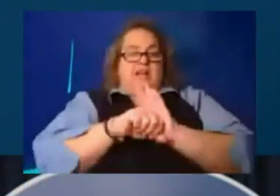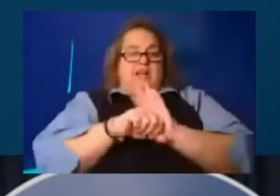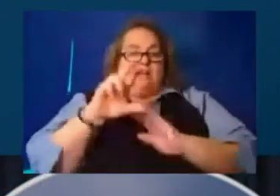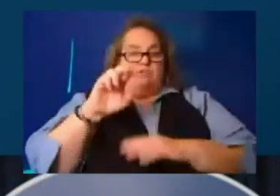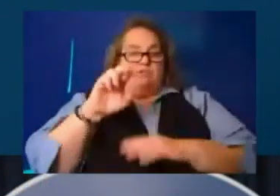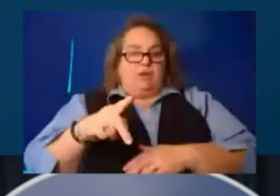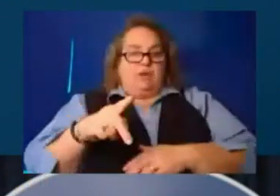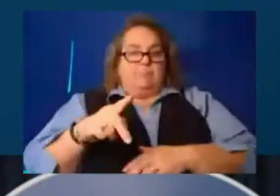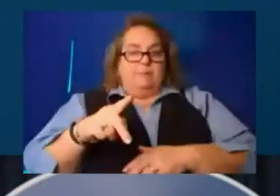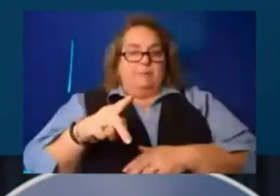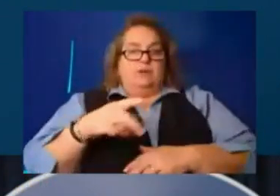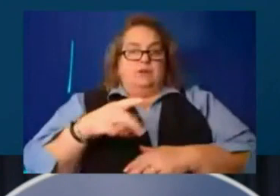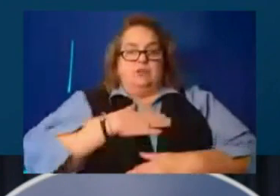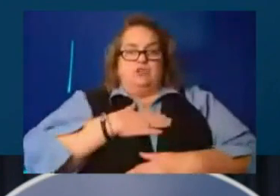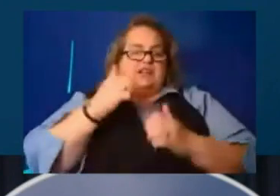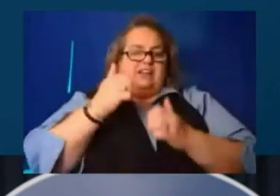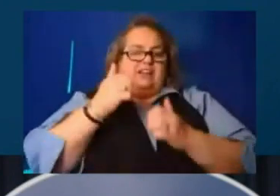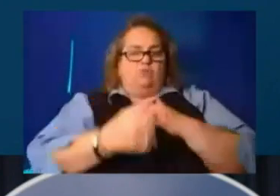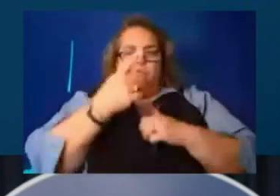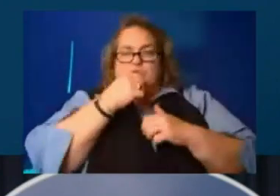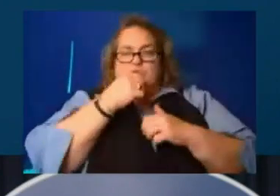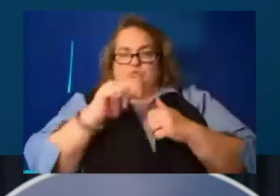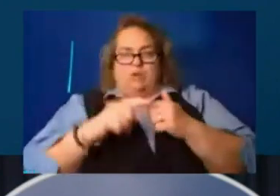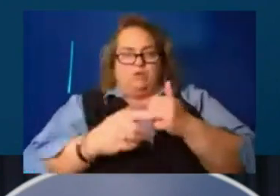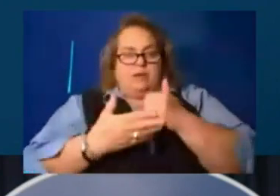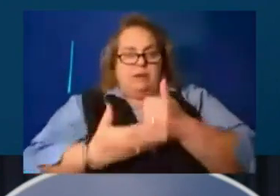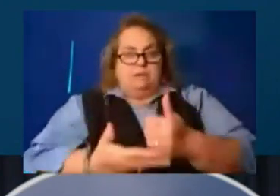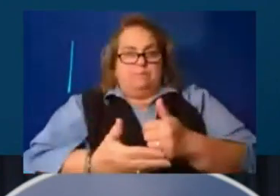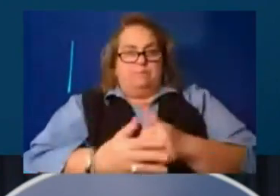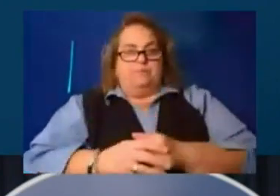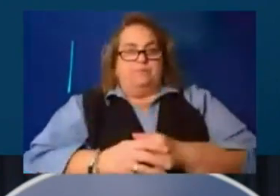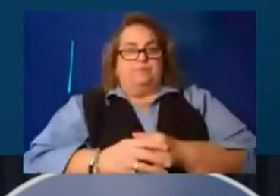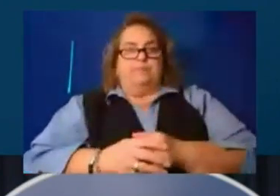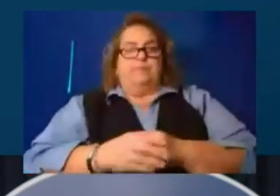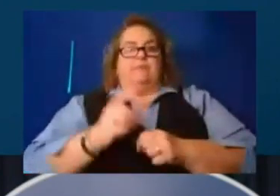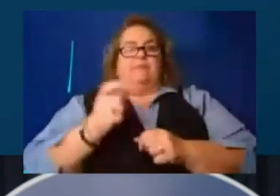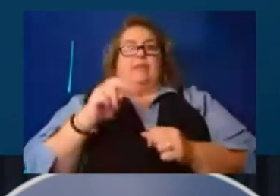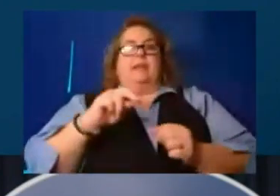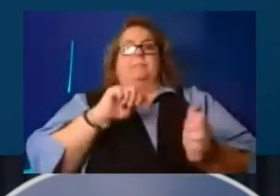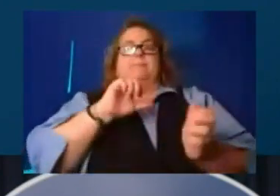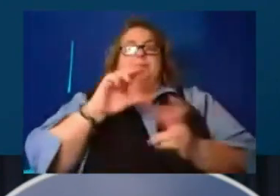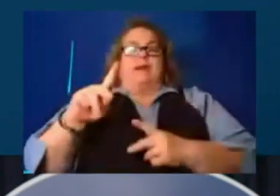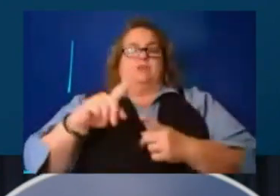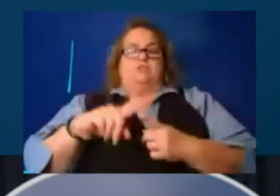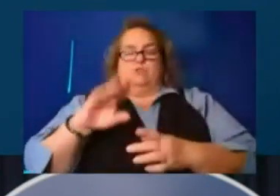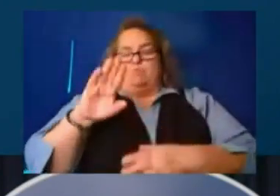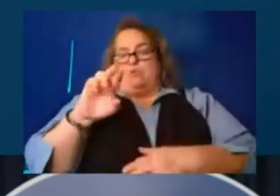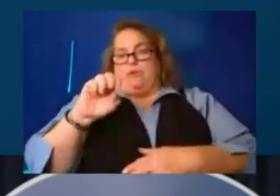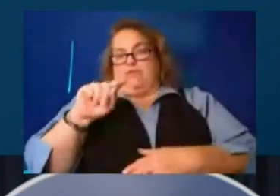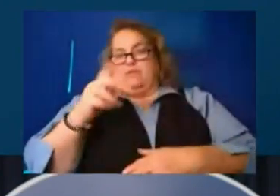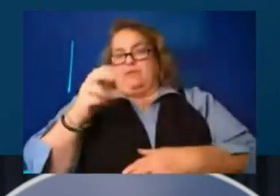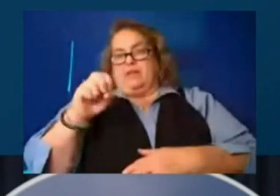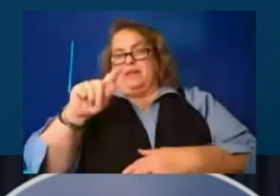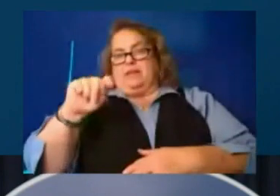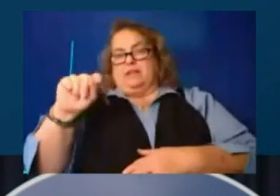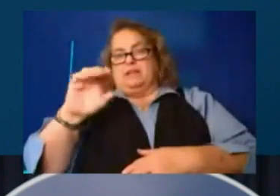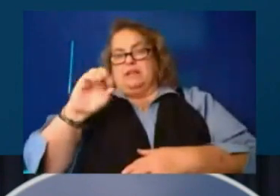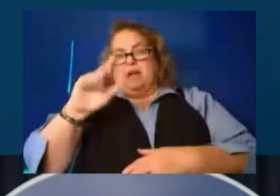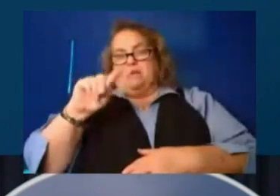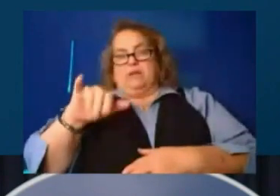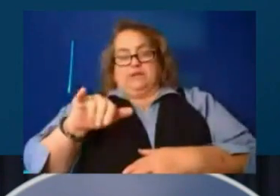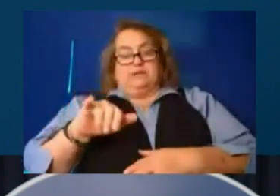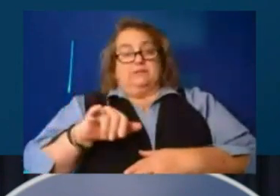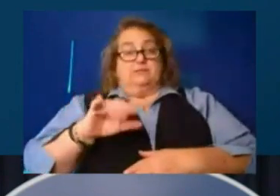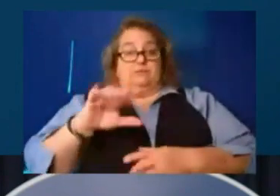appreciate everybody who's helping out. Then we came back to breath at county and let me tell you the drive from the hazard